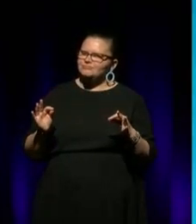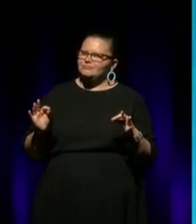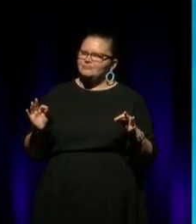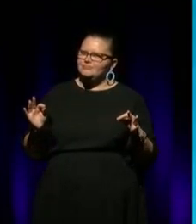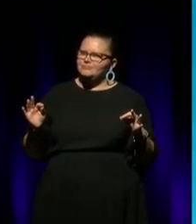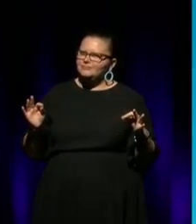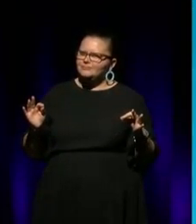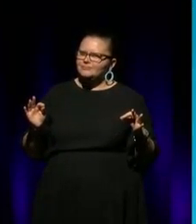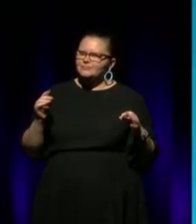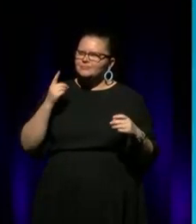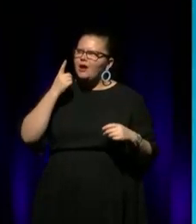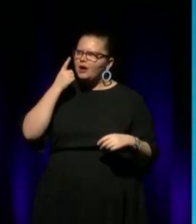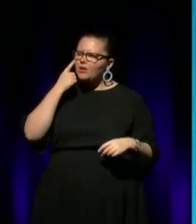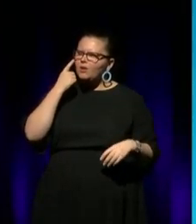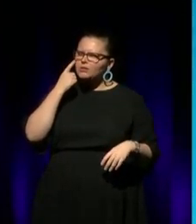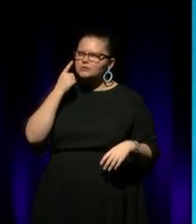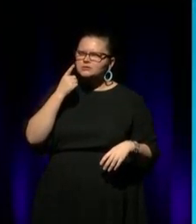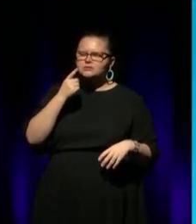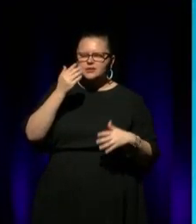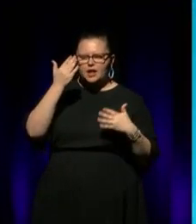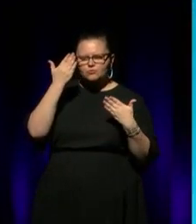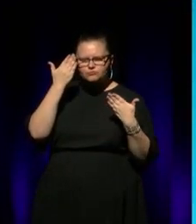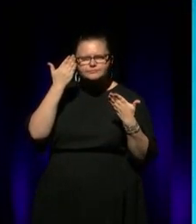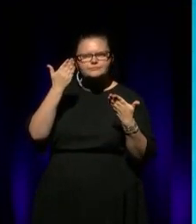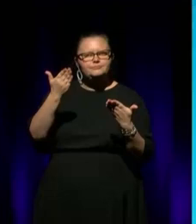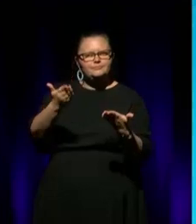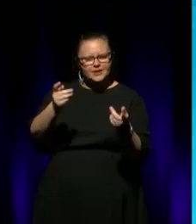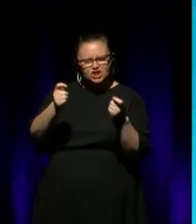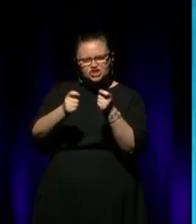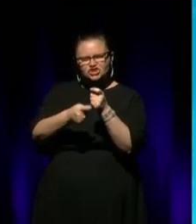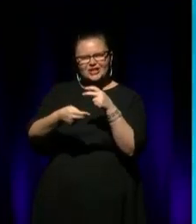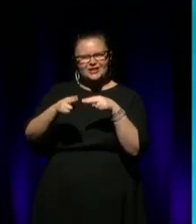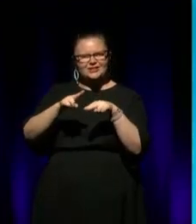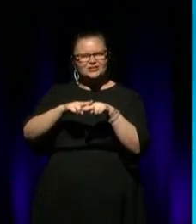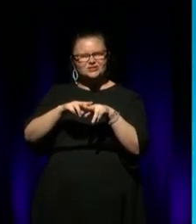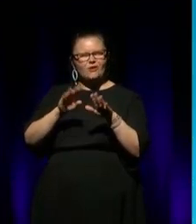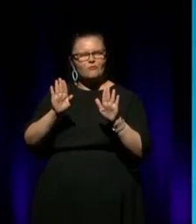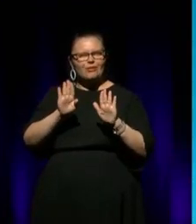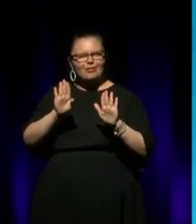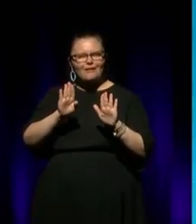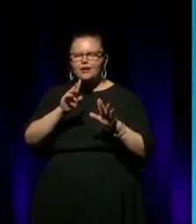what I noticed was that they were respecting the change of season, so no one was allowed to talk.